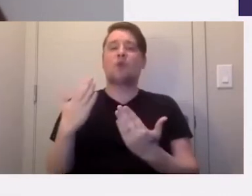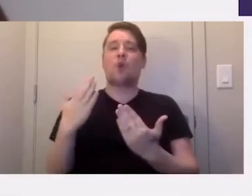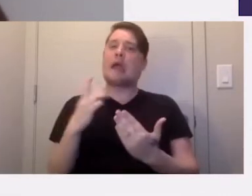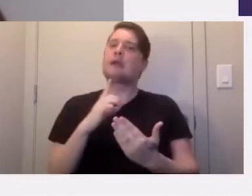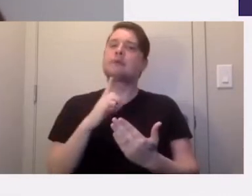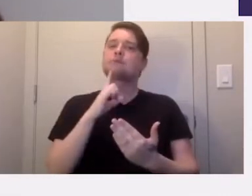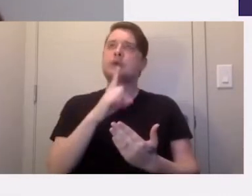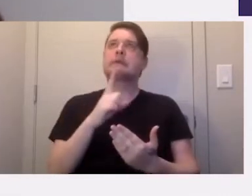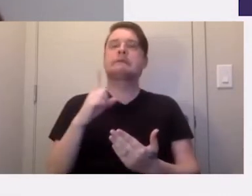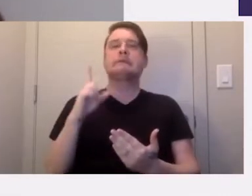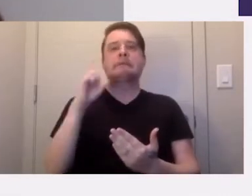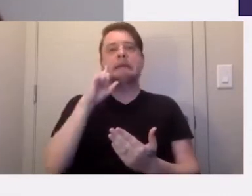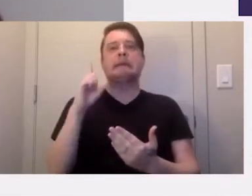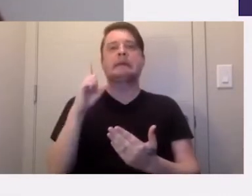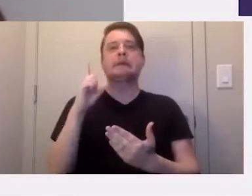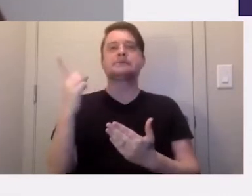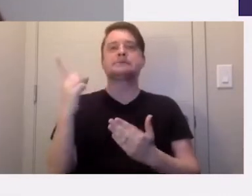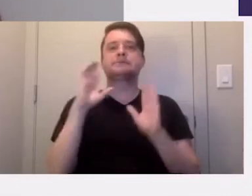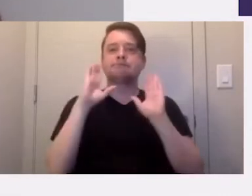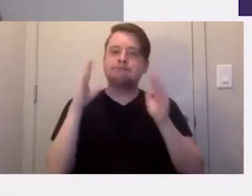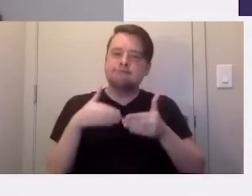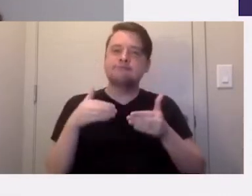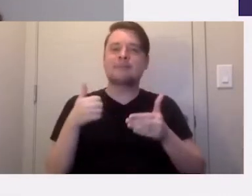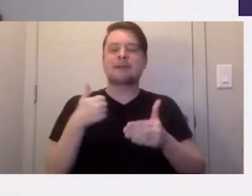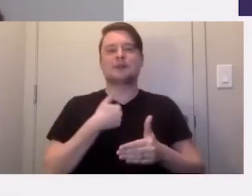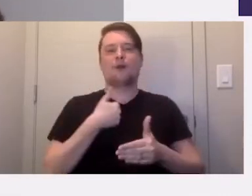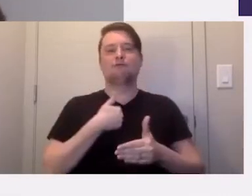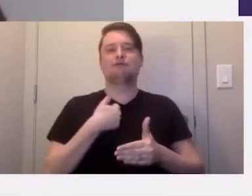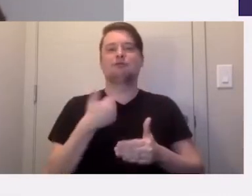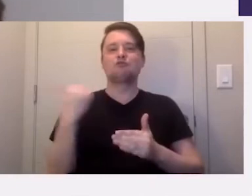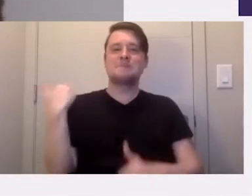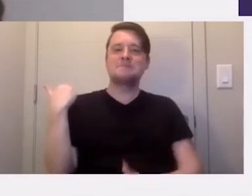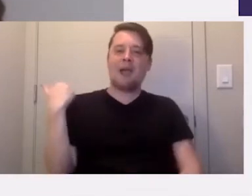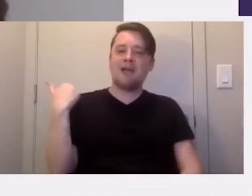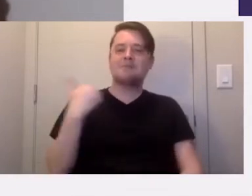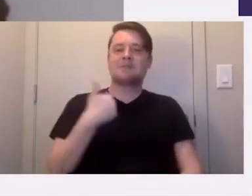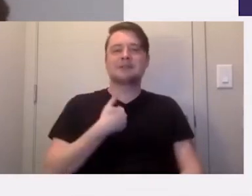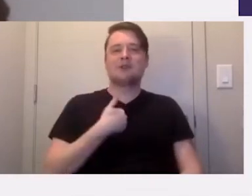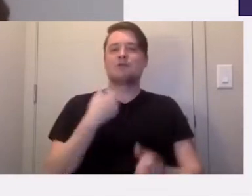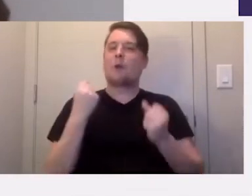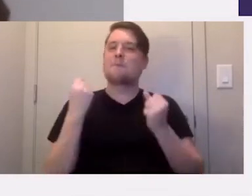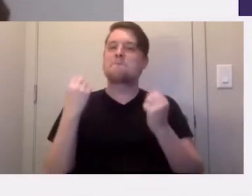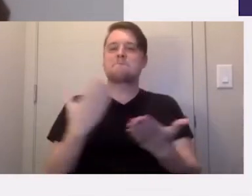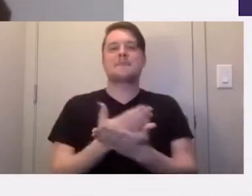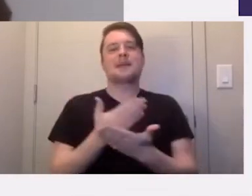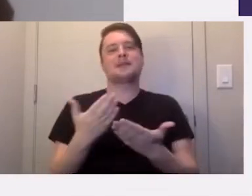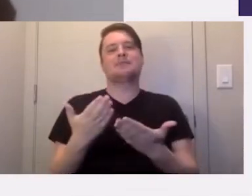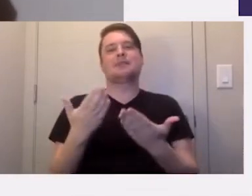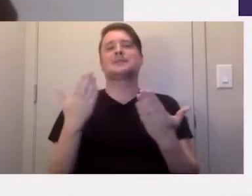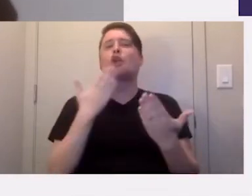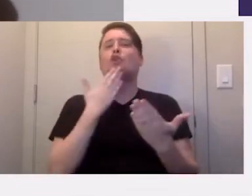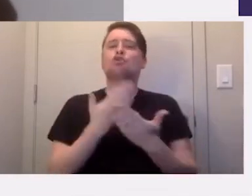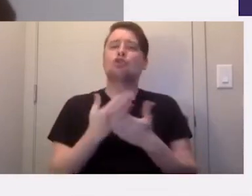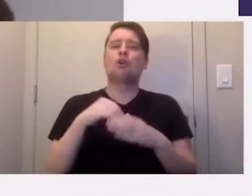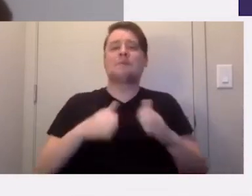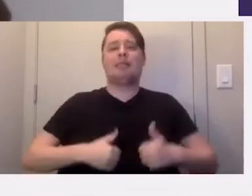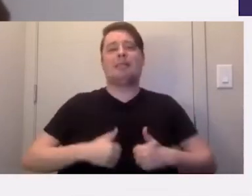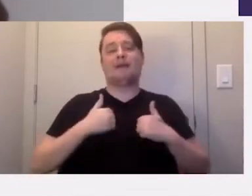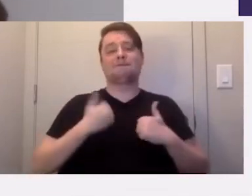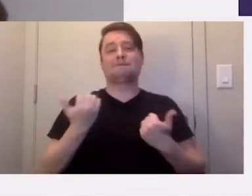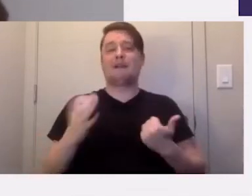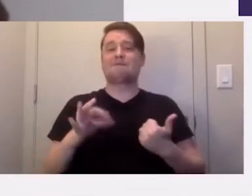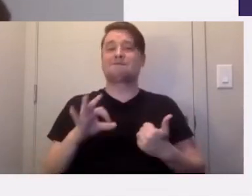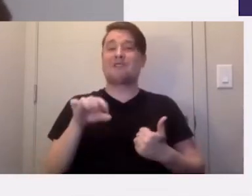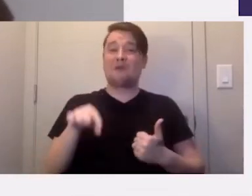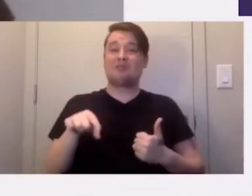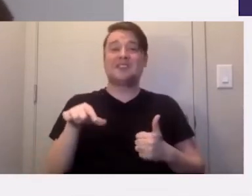it's a way to center myself each day and remind myself that there are many good things in my life. And I have found this practice